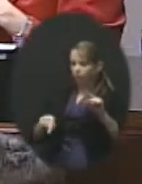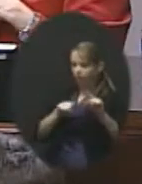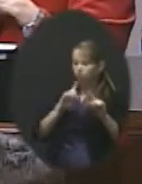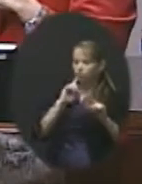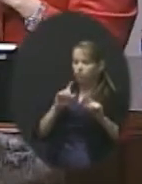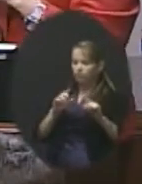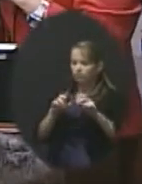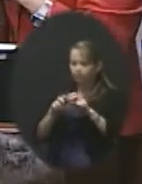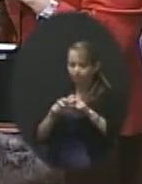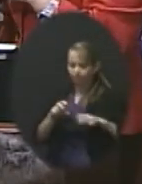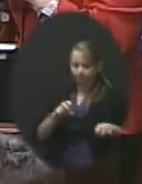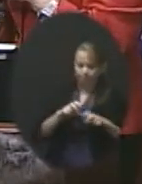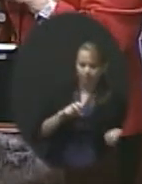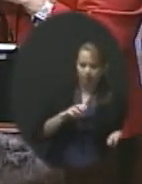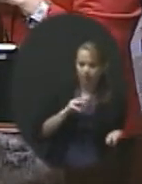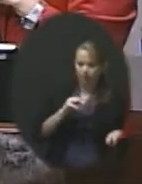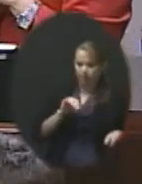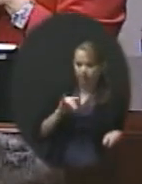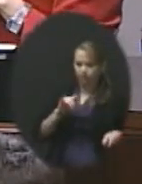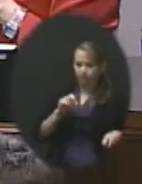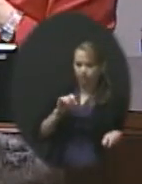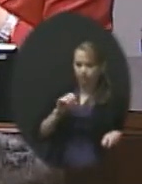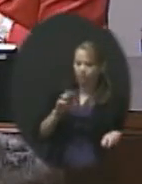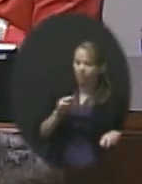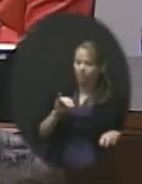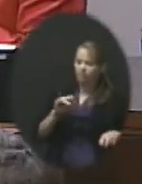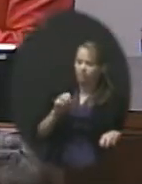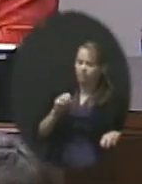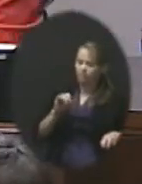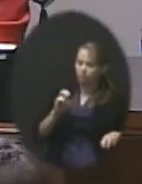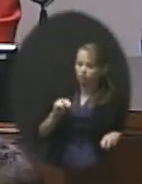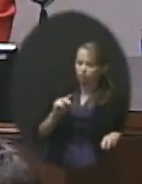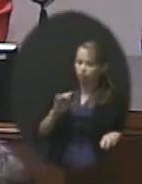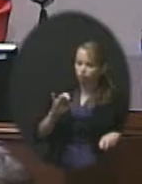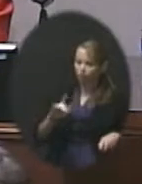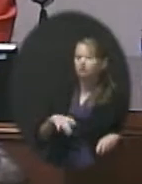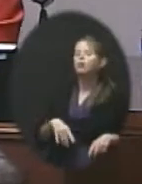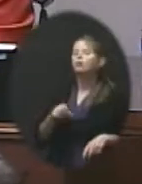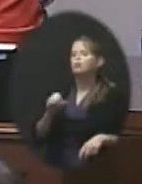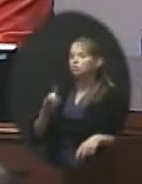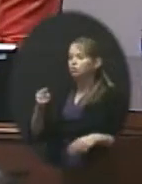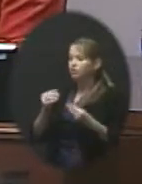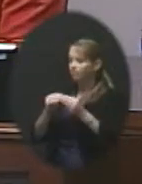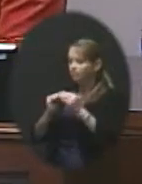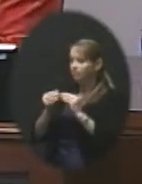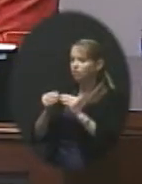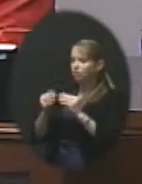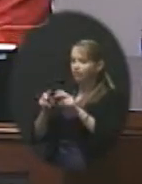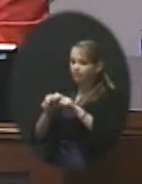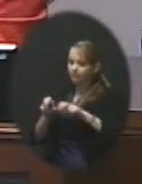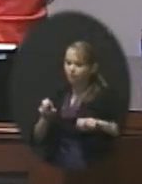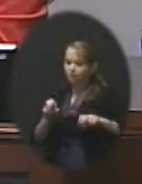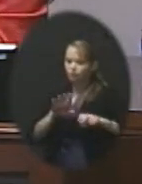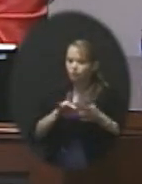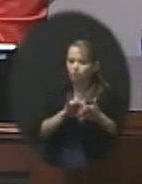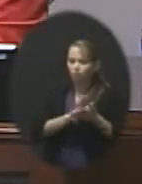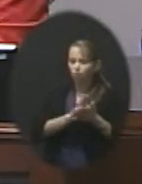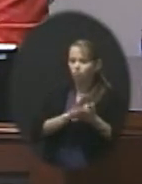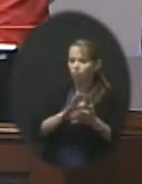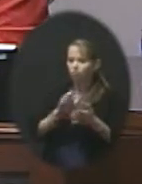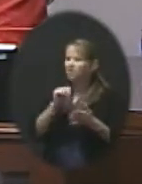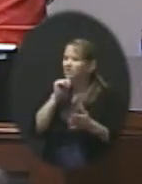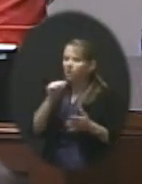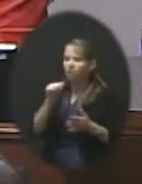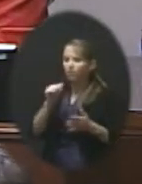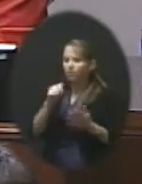take it then that we looked at those numbers and feeding into the middle schools by breaking that up is not going to overcrowd one or the other going either direction